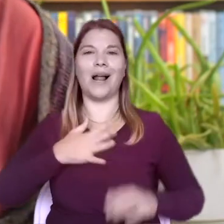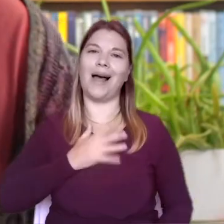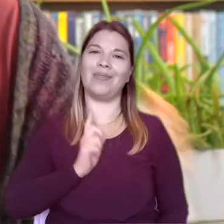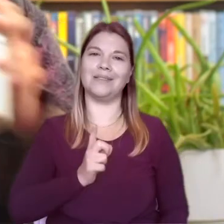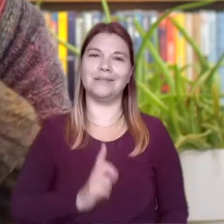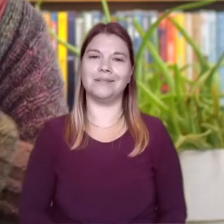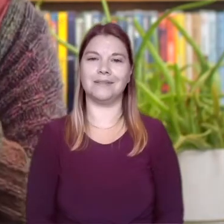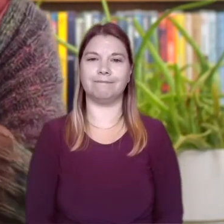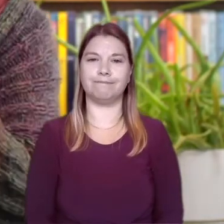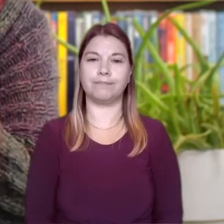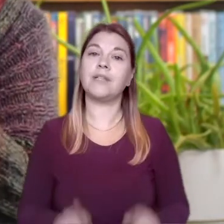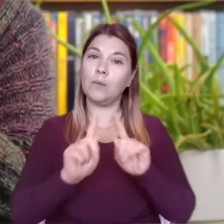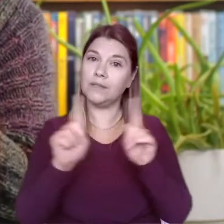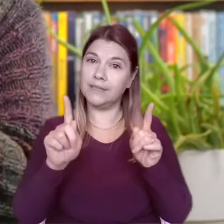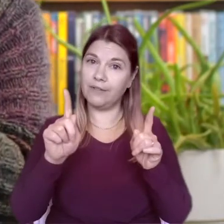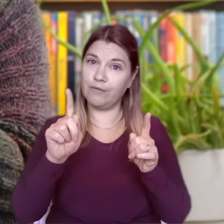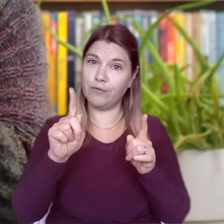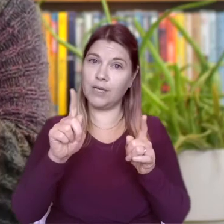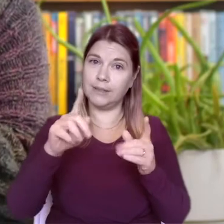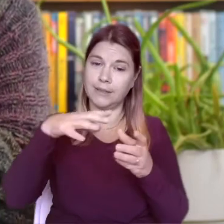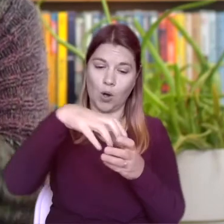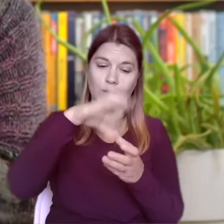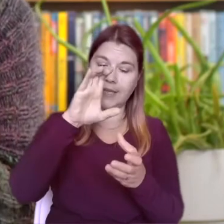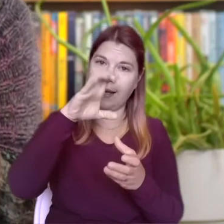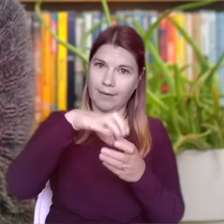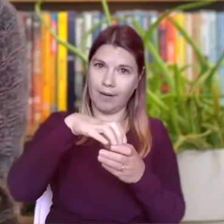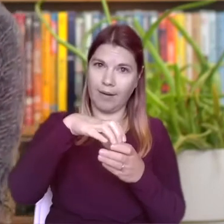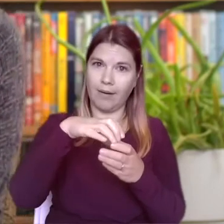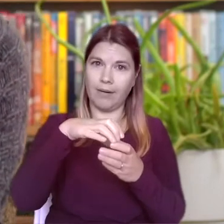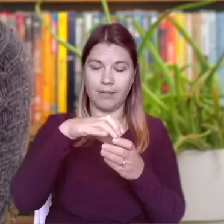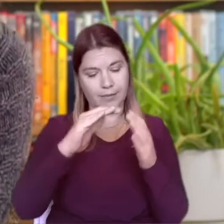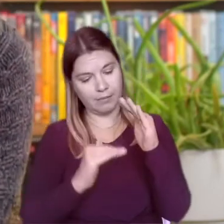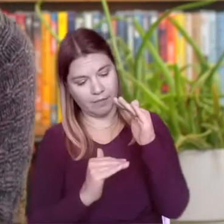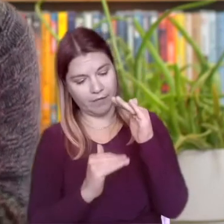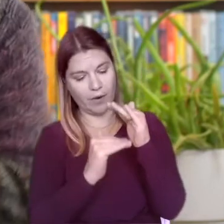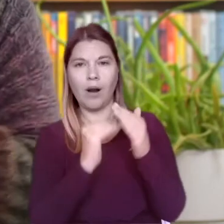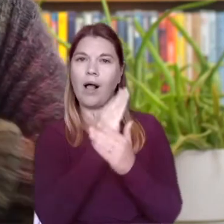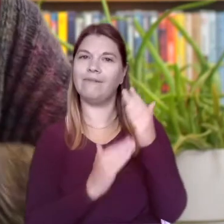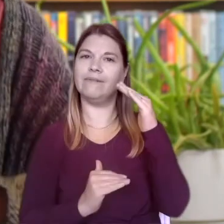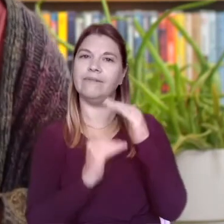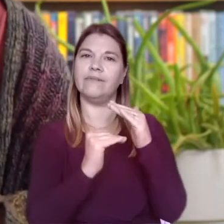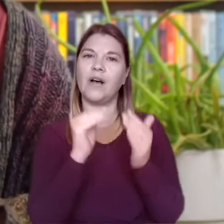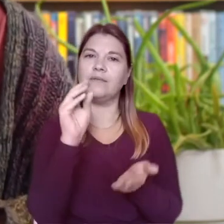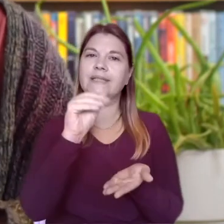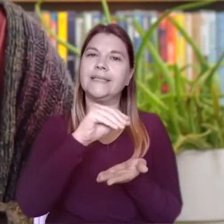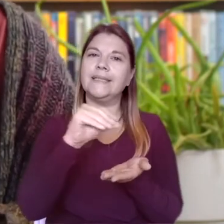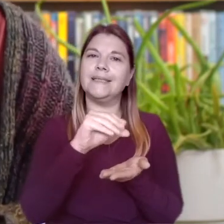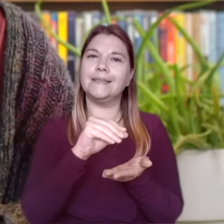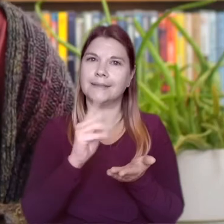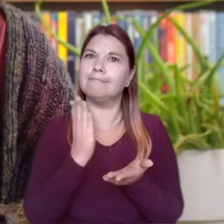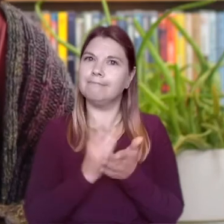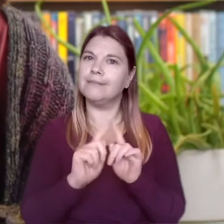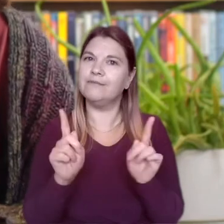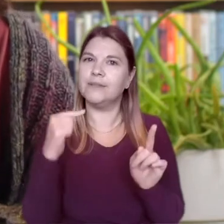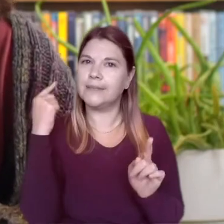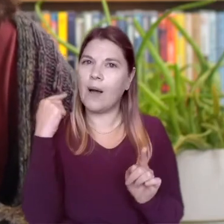Here we are. have a different container. This one is half full of small seeds. Let's listen to the different sound